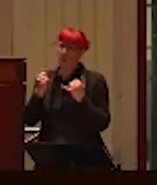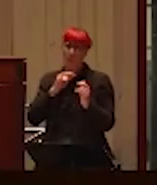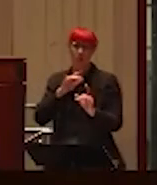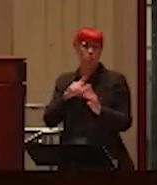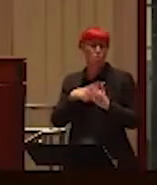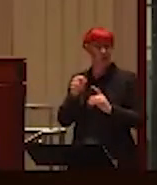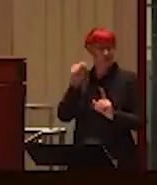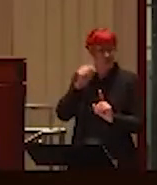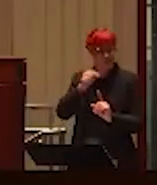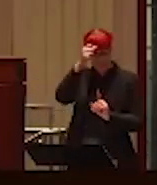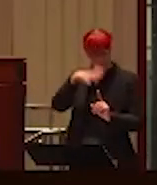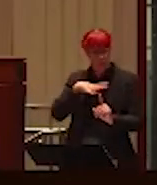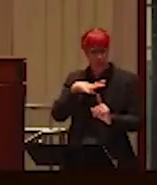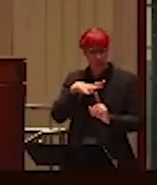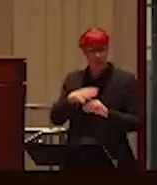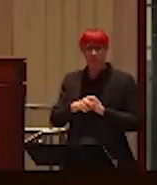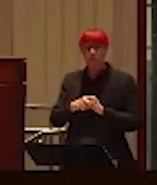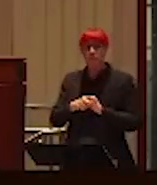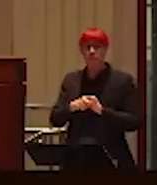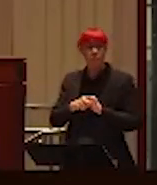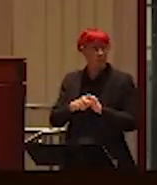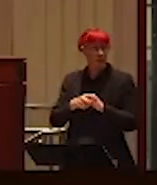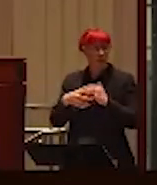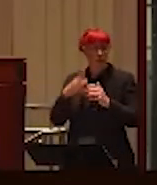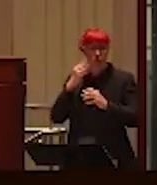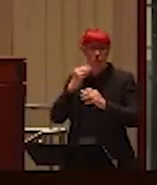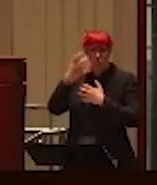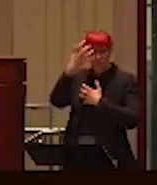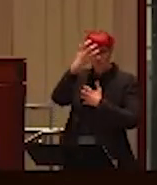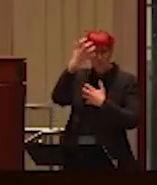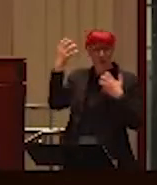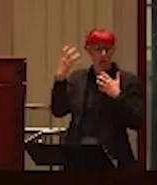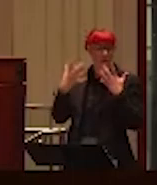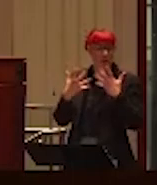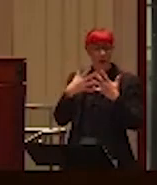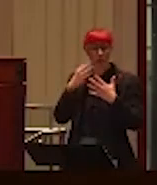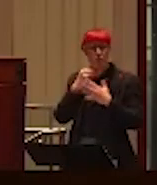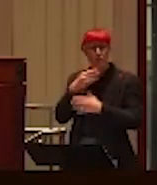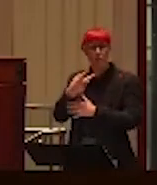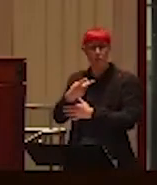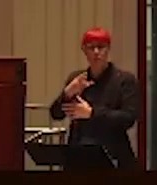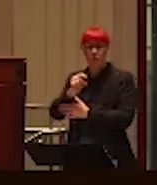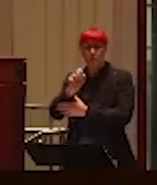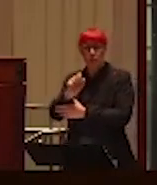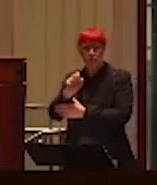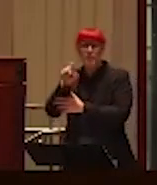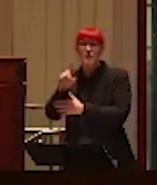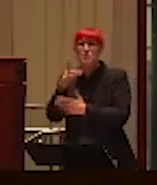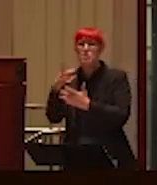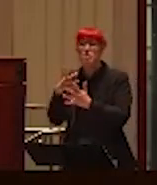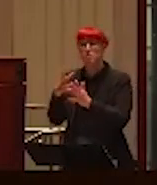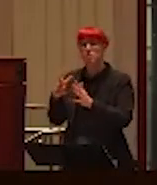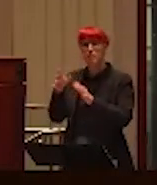have symptoms of trauma. And, many of them have PTSD. And, many that rises to the level of a clinical diagnosis or not,